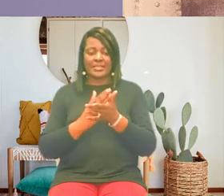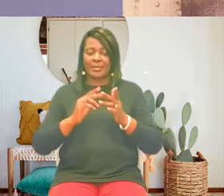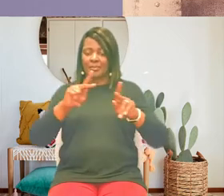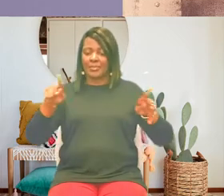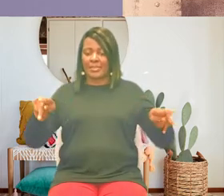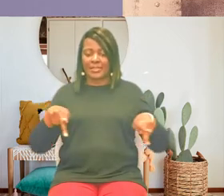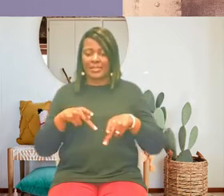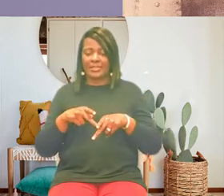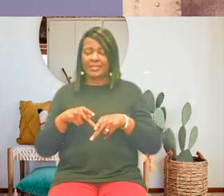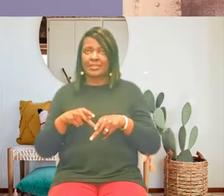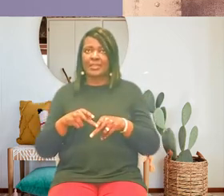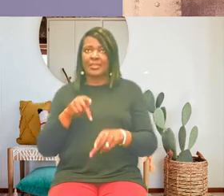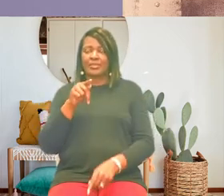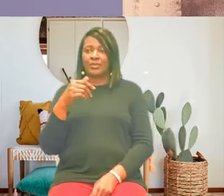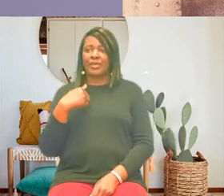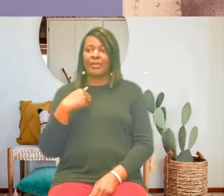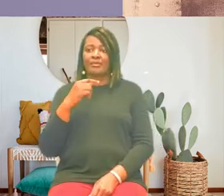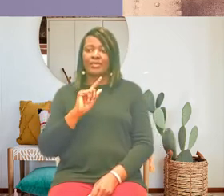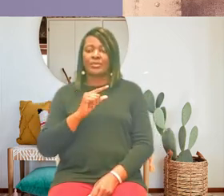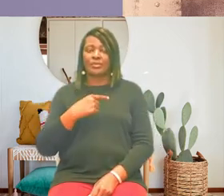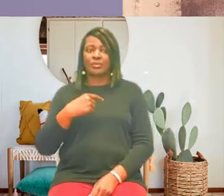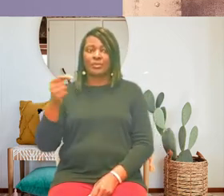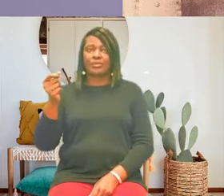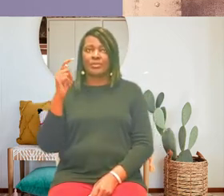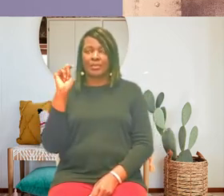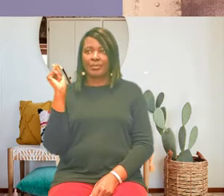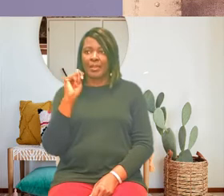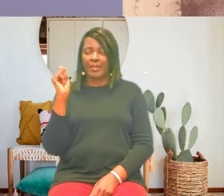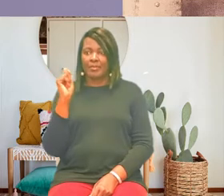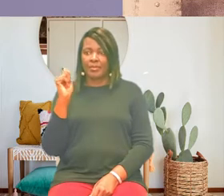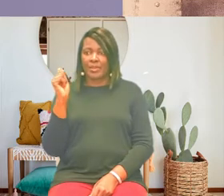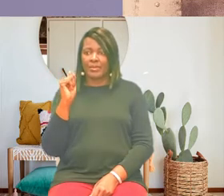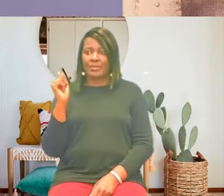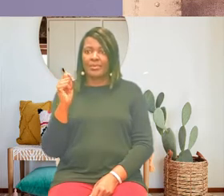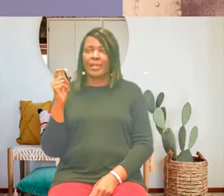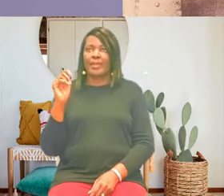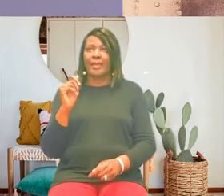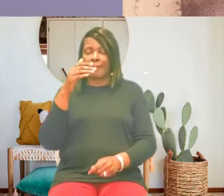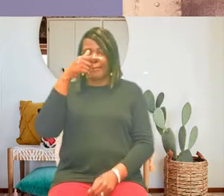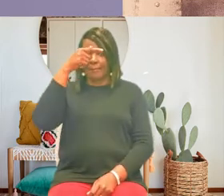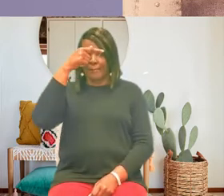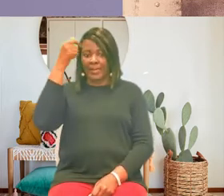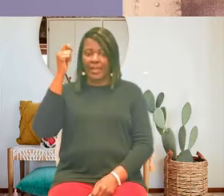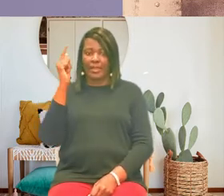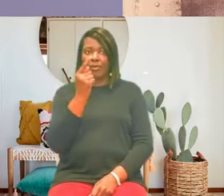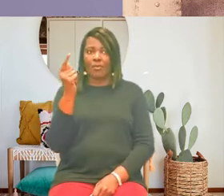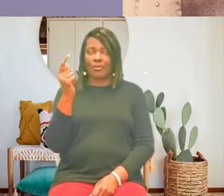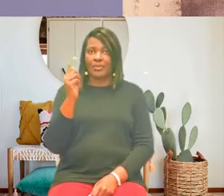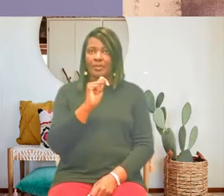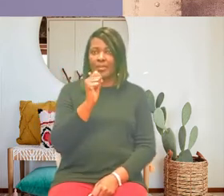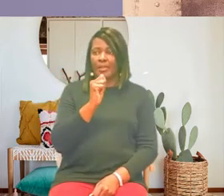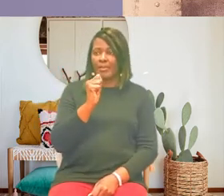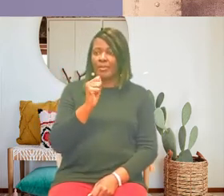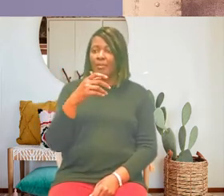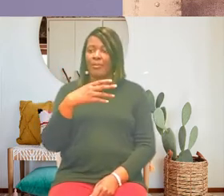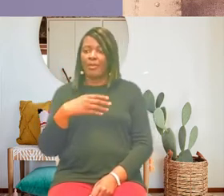you had to go to the bathroom and the only toilet not being used was the one for colored people you'd have to hold it or